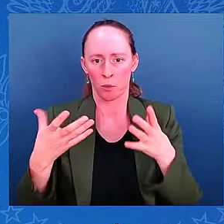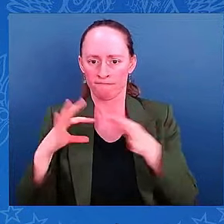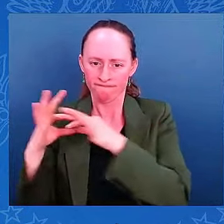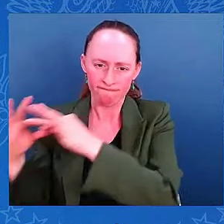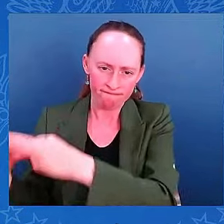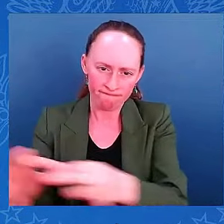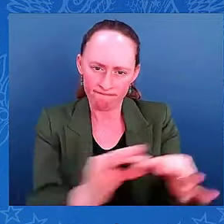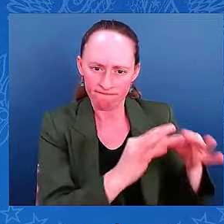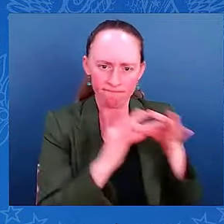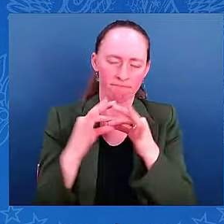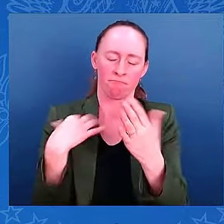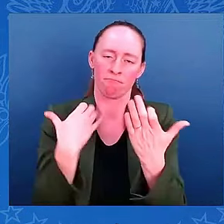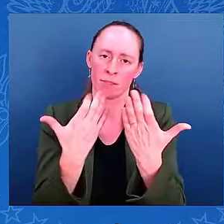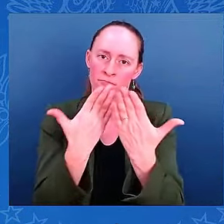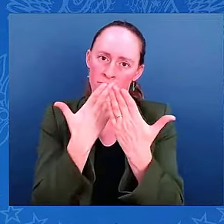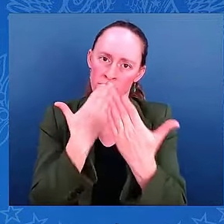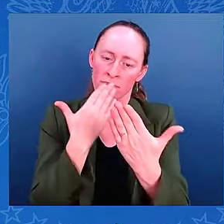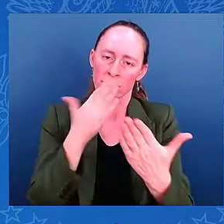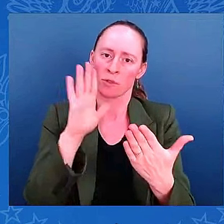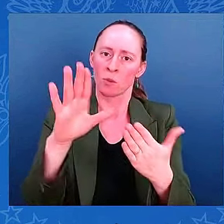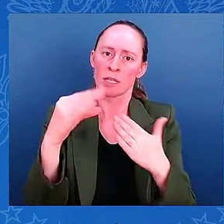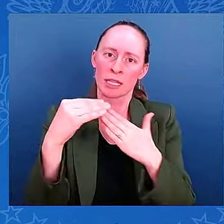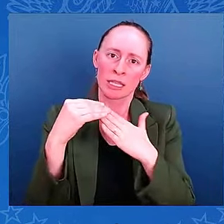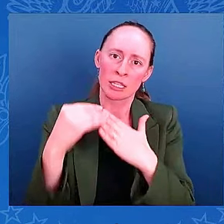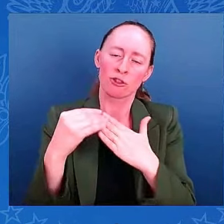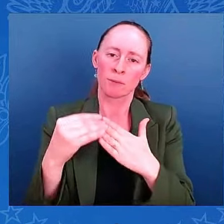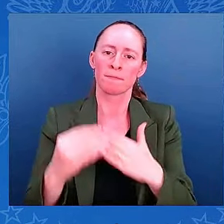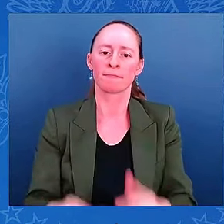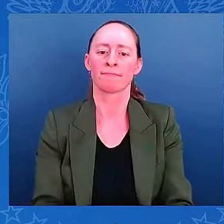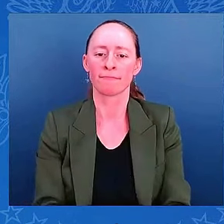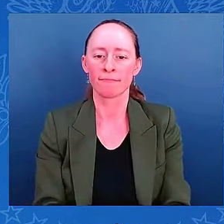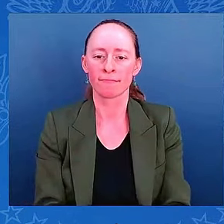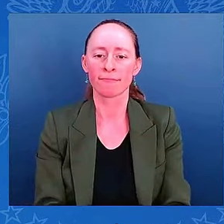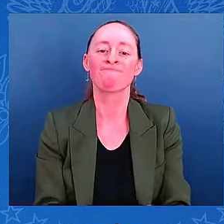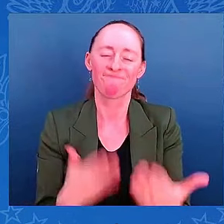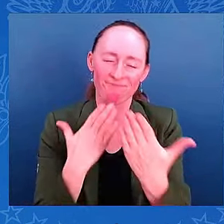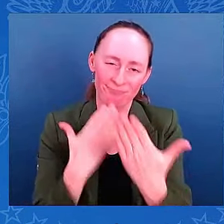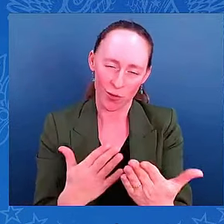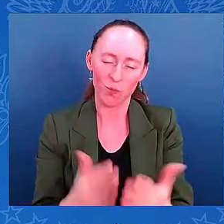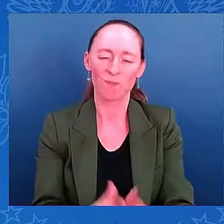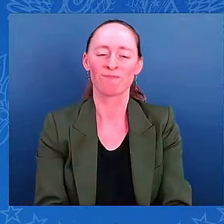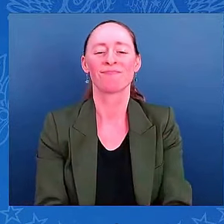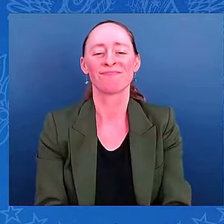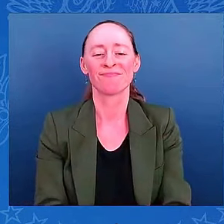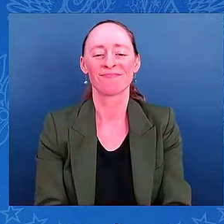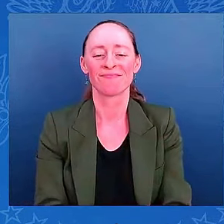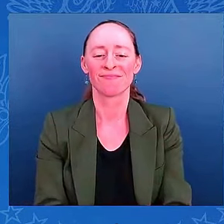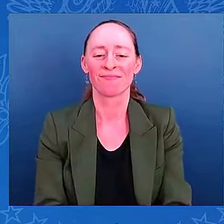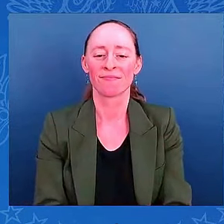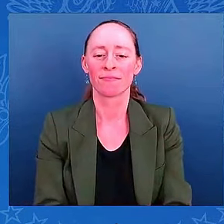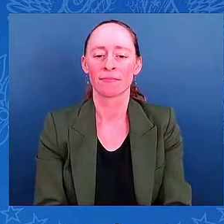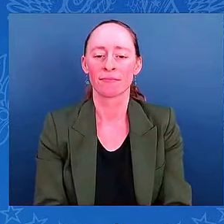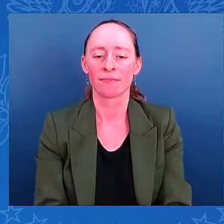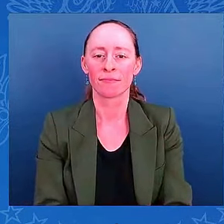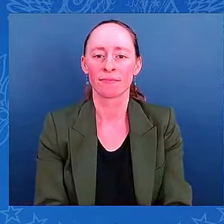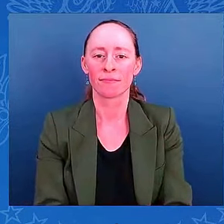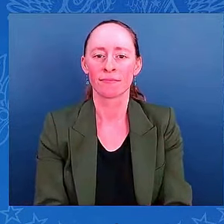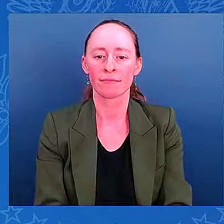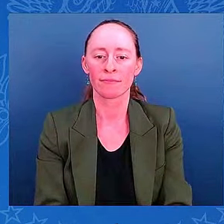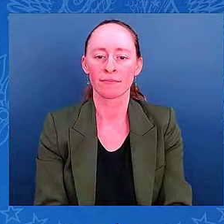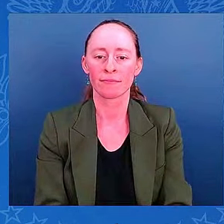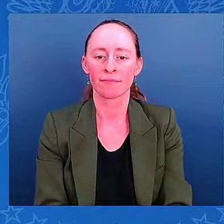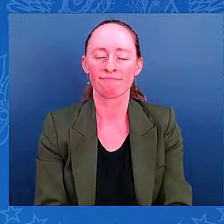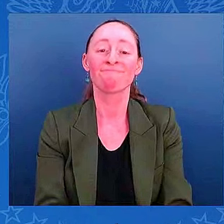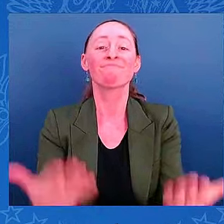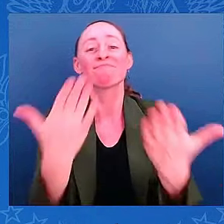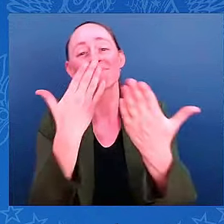regard. Thank you, Madam Vice President. Thank you, Secretary Mayorkas. We'll go now to Admiral